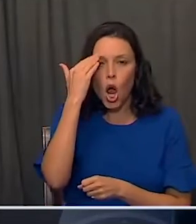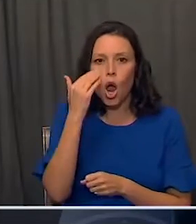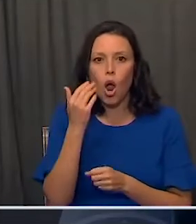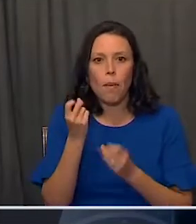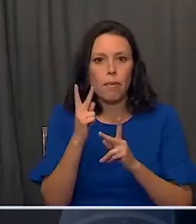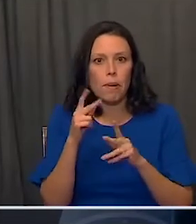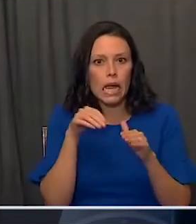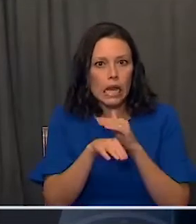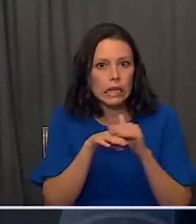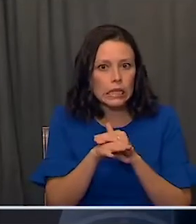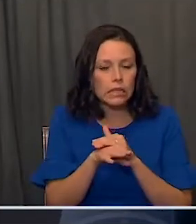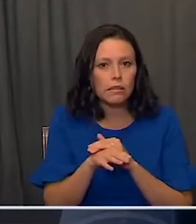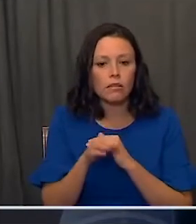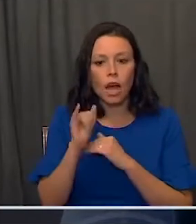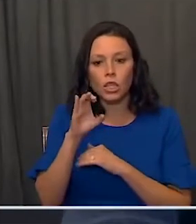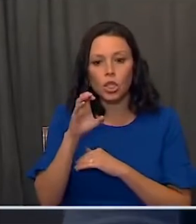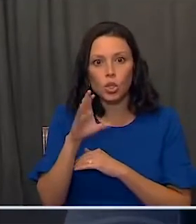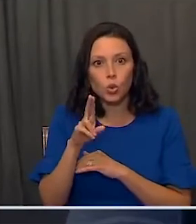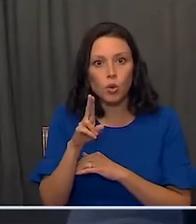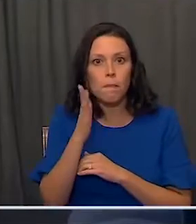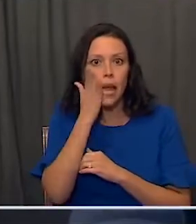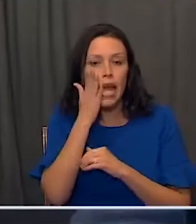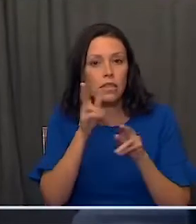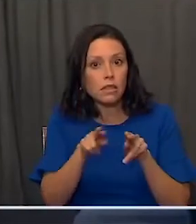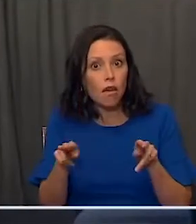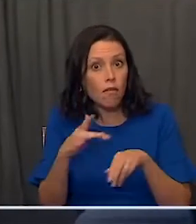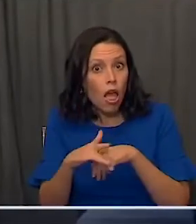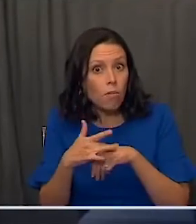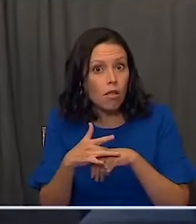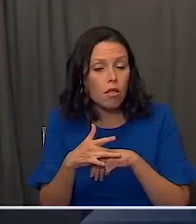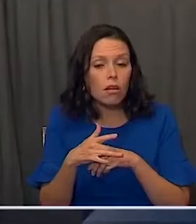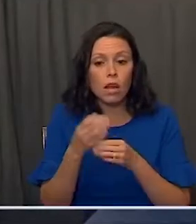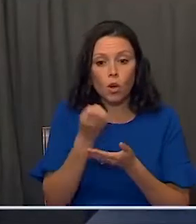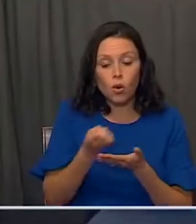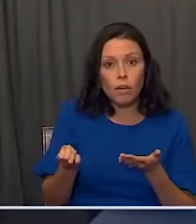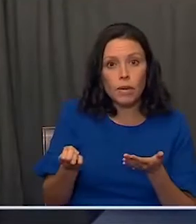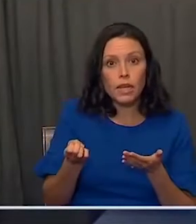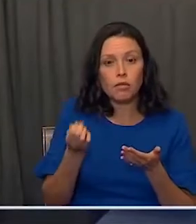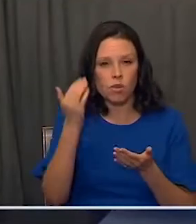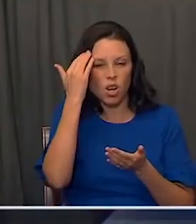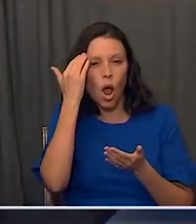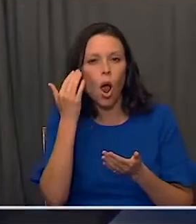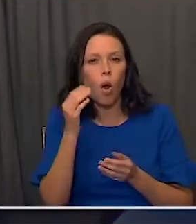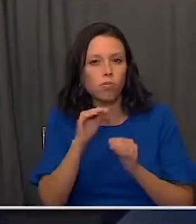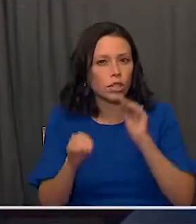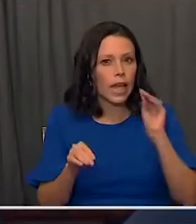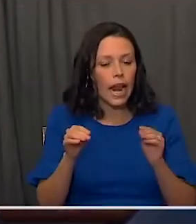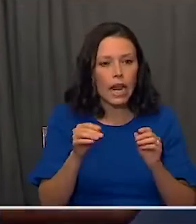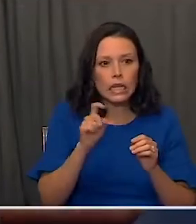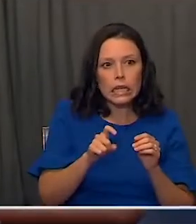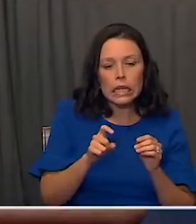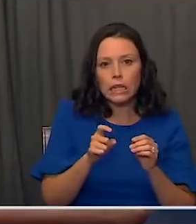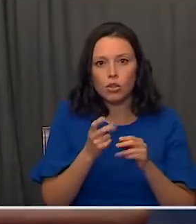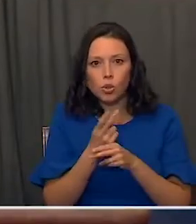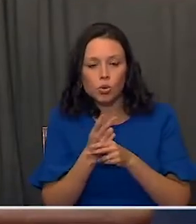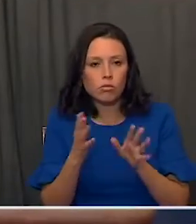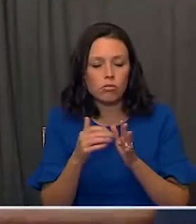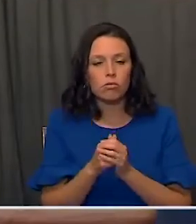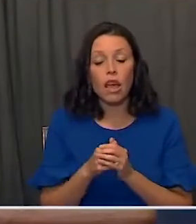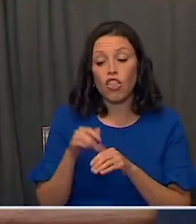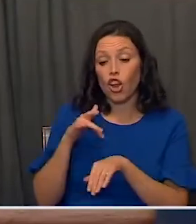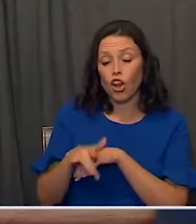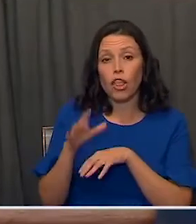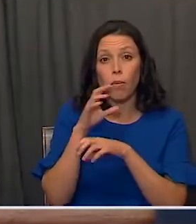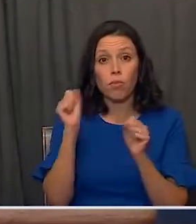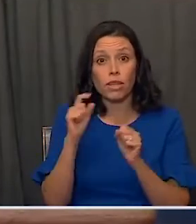we know about the availability of ICU beds, and we know about supplies. And from very early on, at the president's direction, we